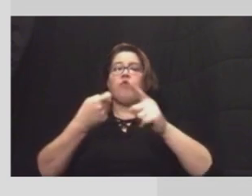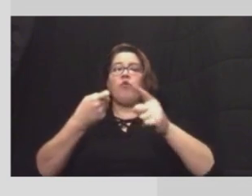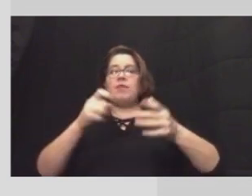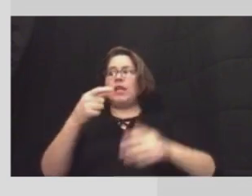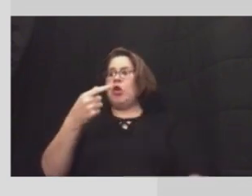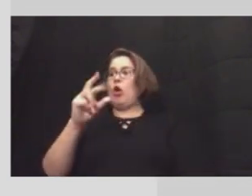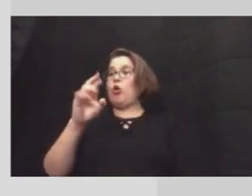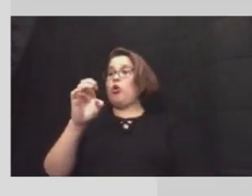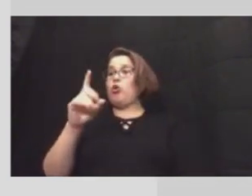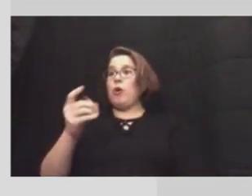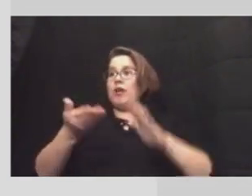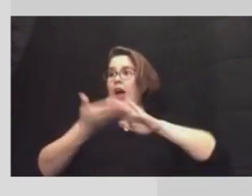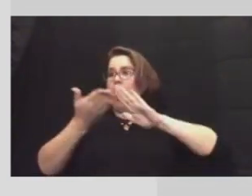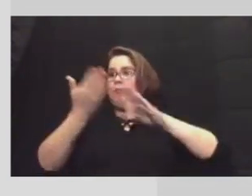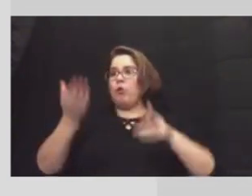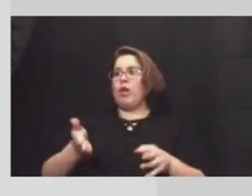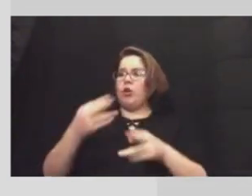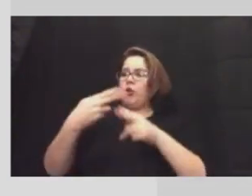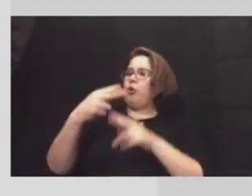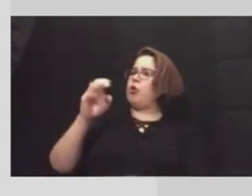very